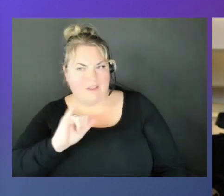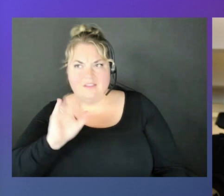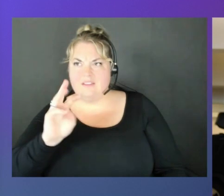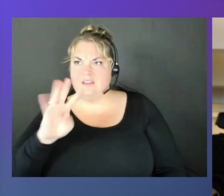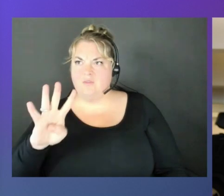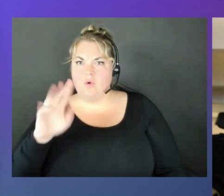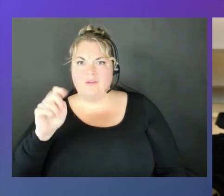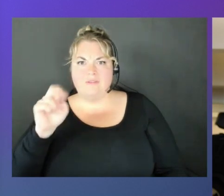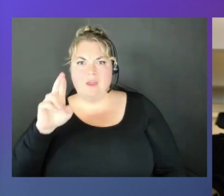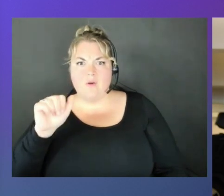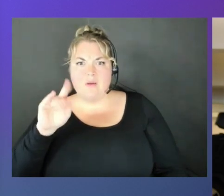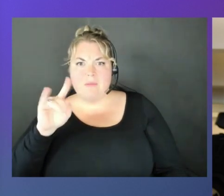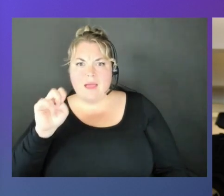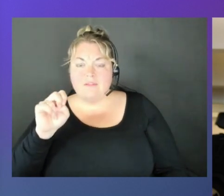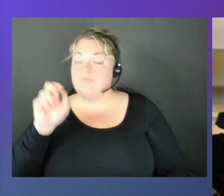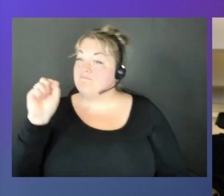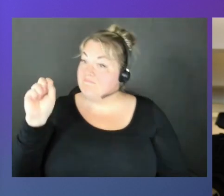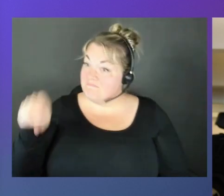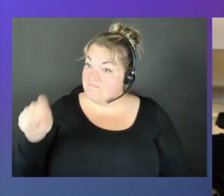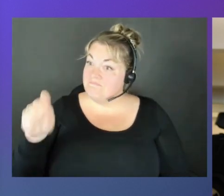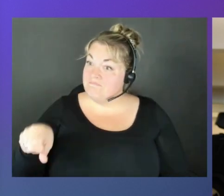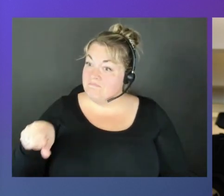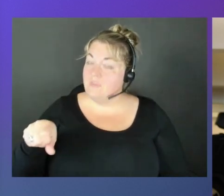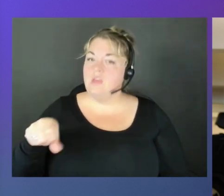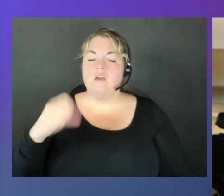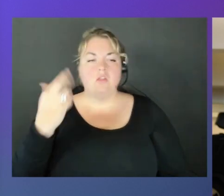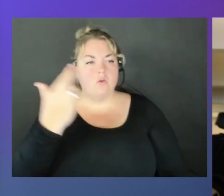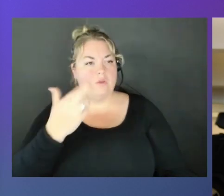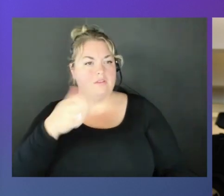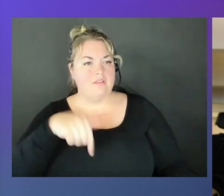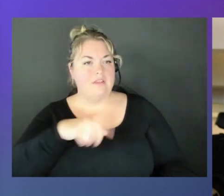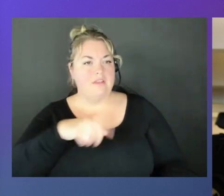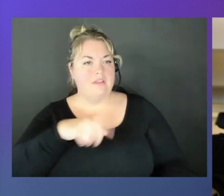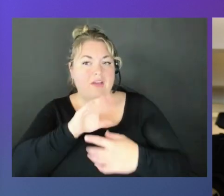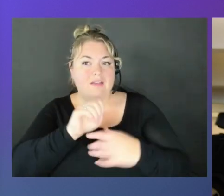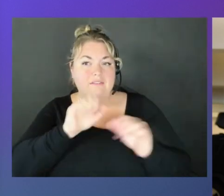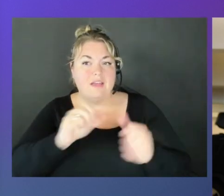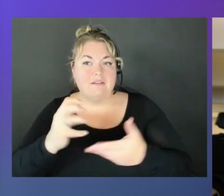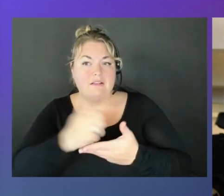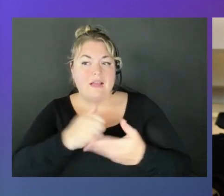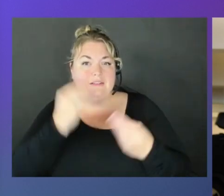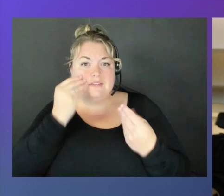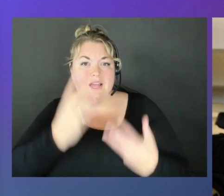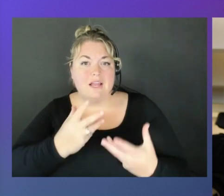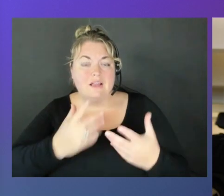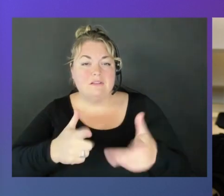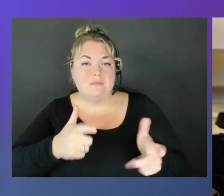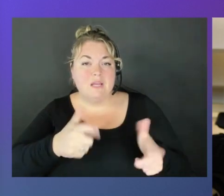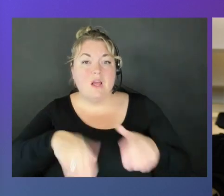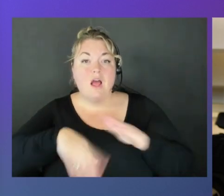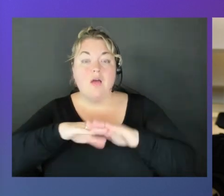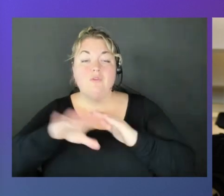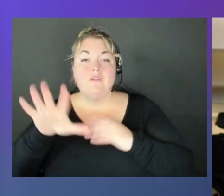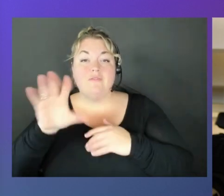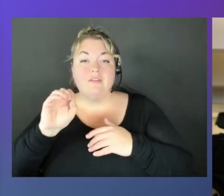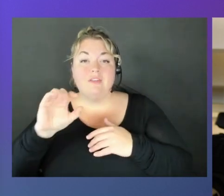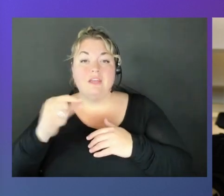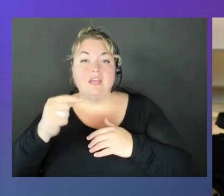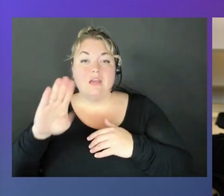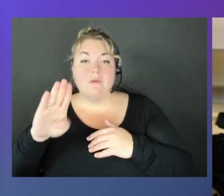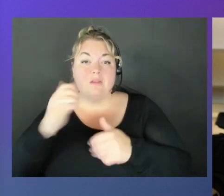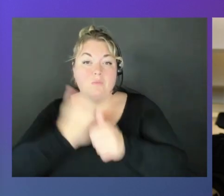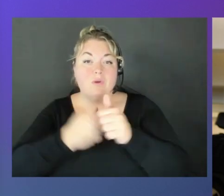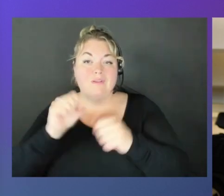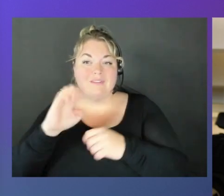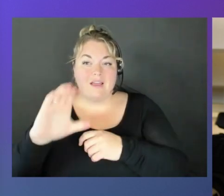data? Yeah, it is actually. Absolutely. The reason is that this device can collect data at the speed of up to 50 gigabits per second. If you were to have